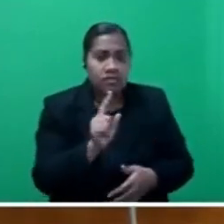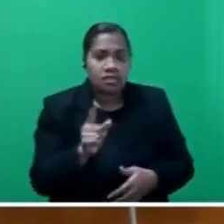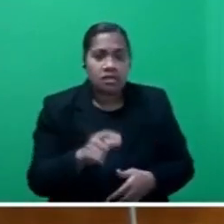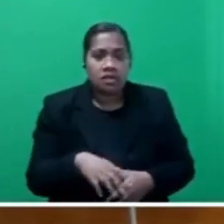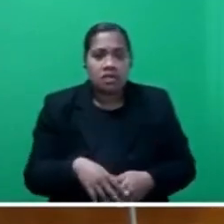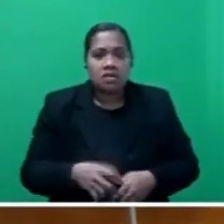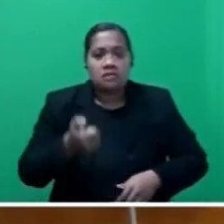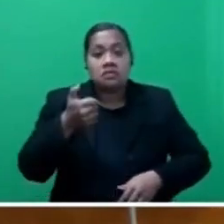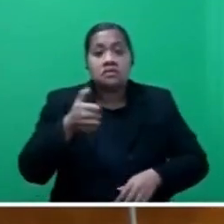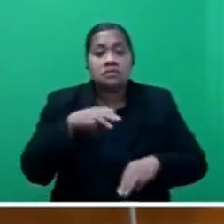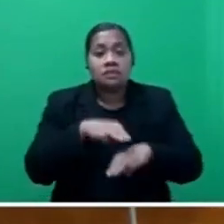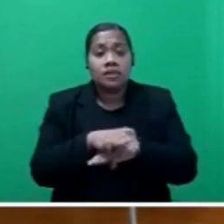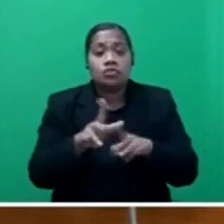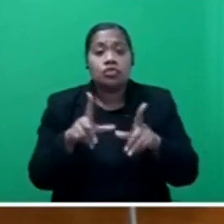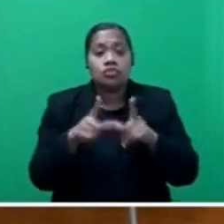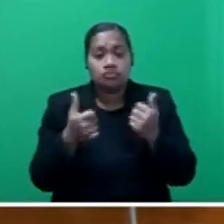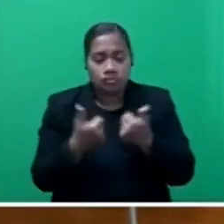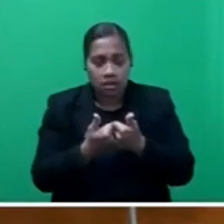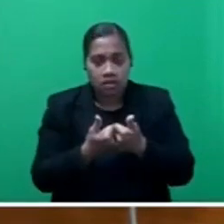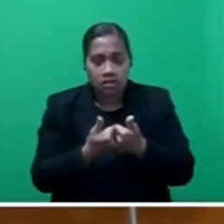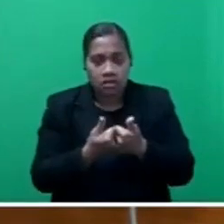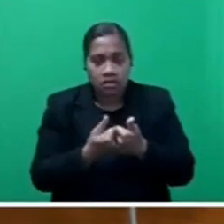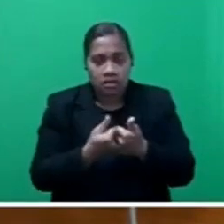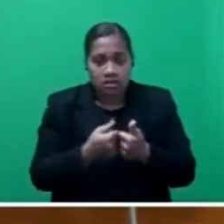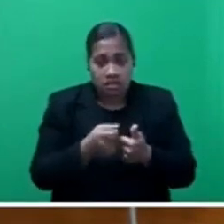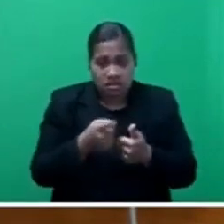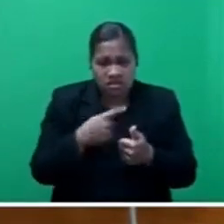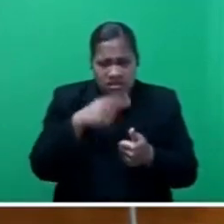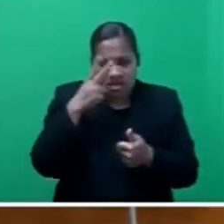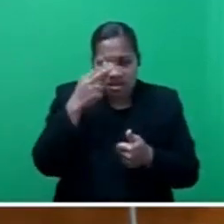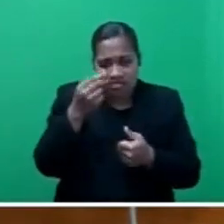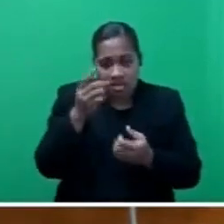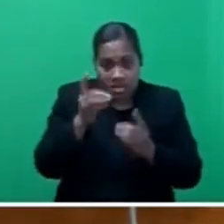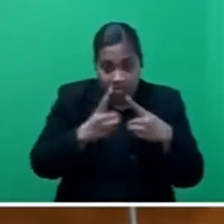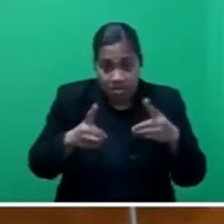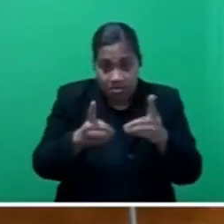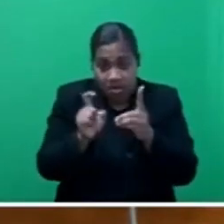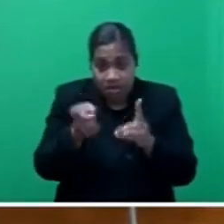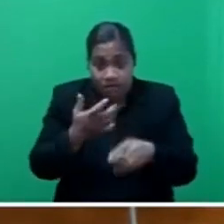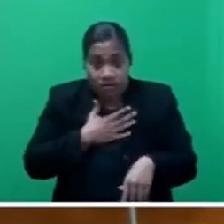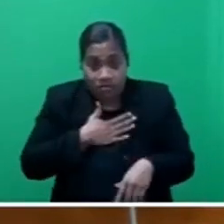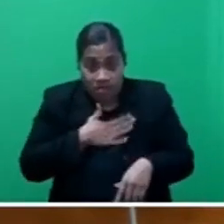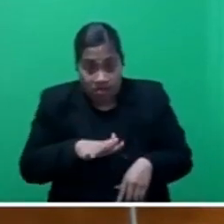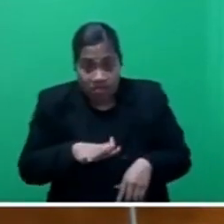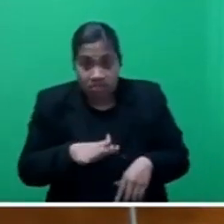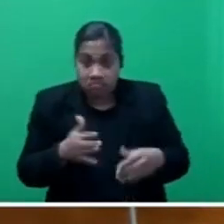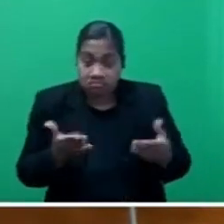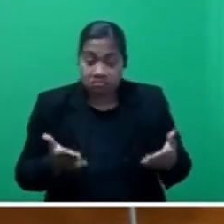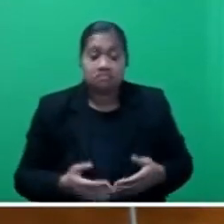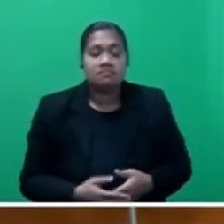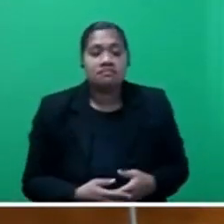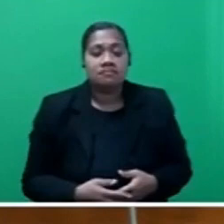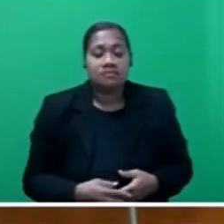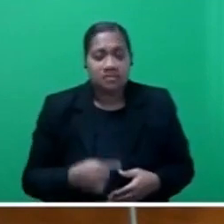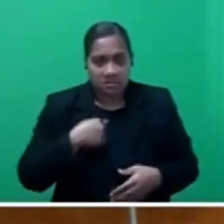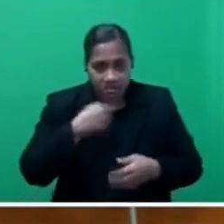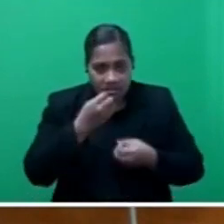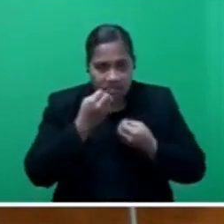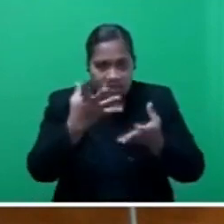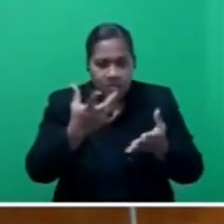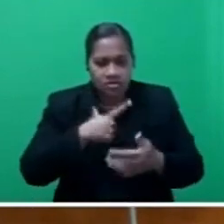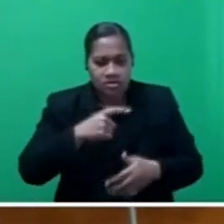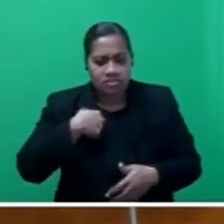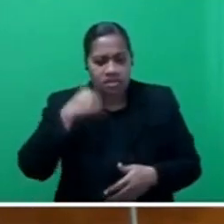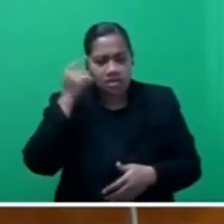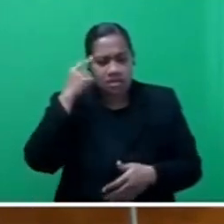-month contracts. I can name the department if the Honorable Minister for Education will want to refute. I raise this because I wonder if this